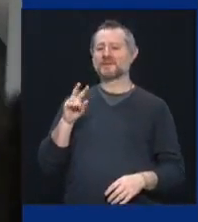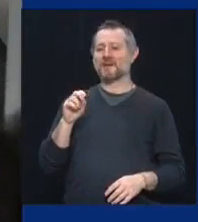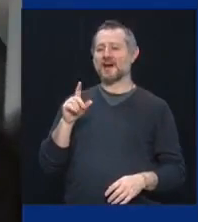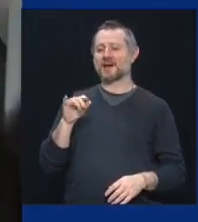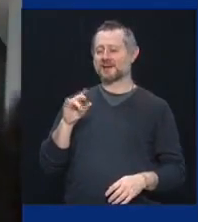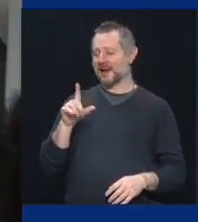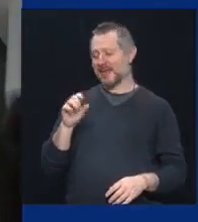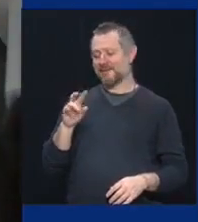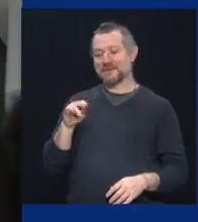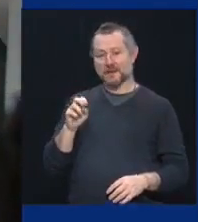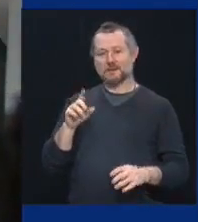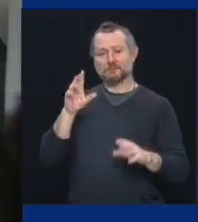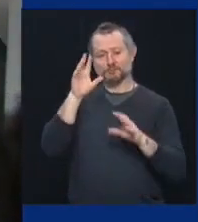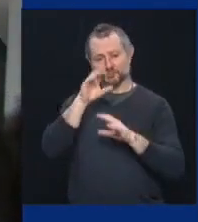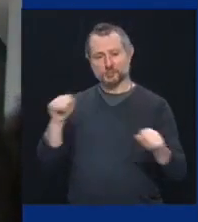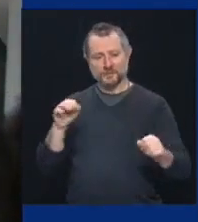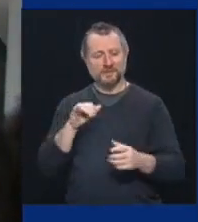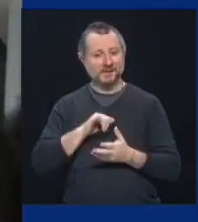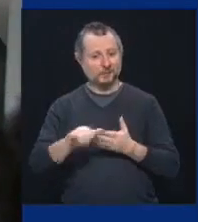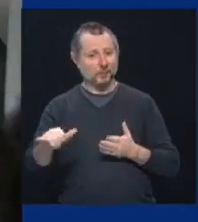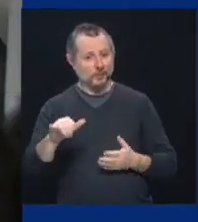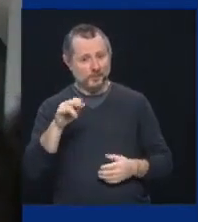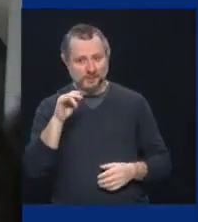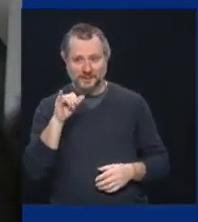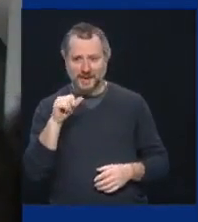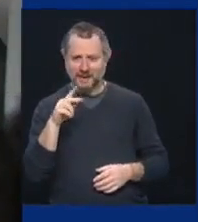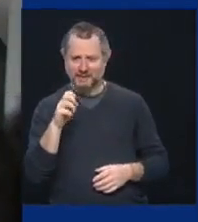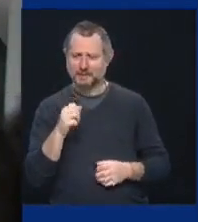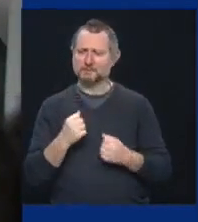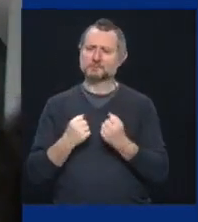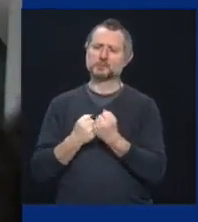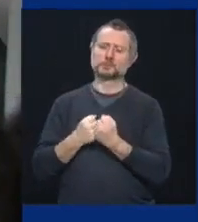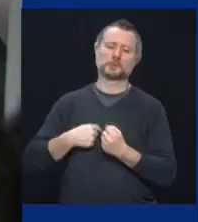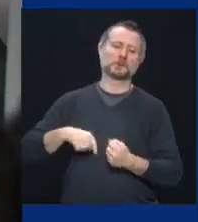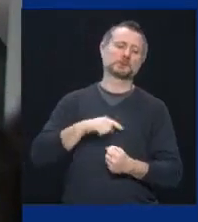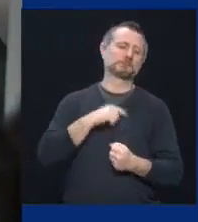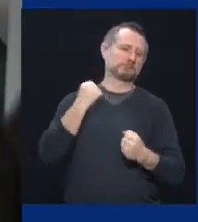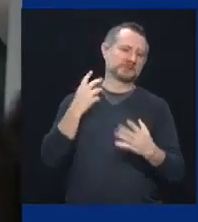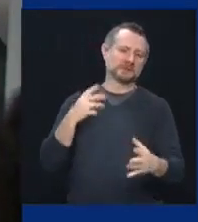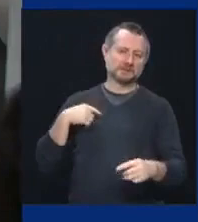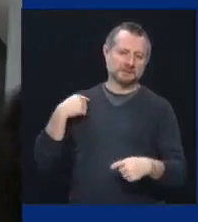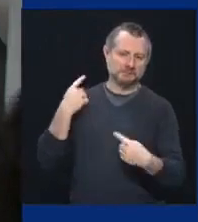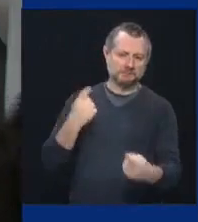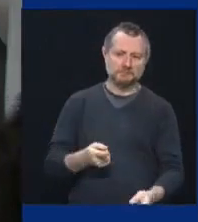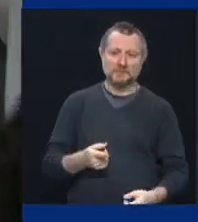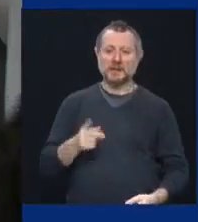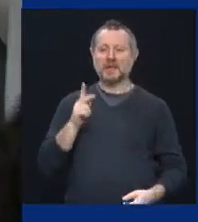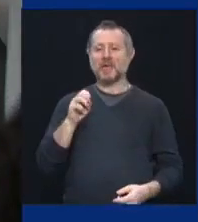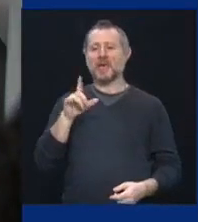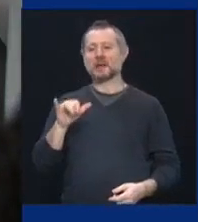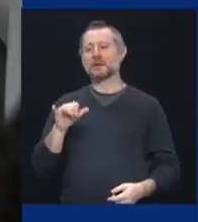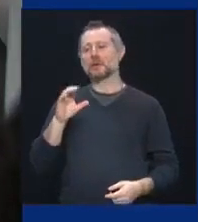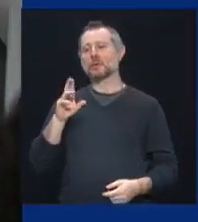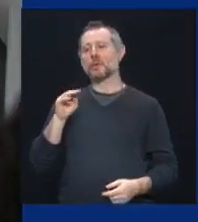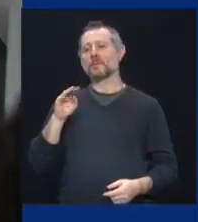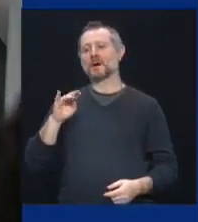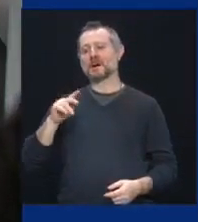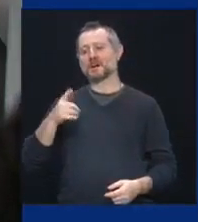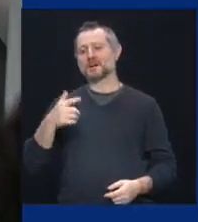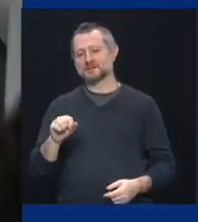Yorker, been so supportive on so many different levels. Kelly Cummings, we have, who's the Director of Operations for us